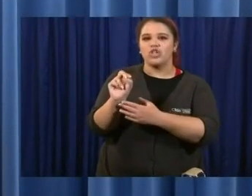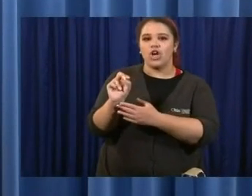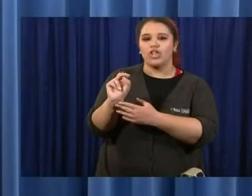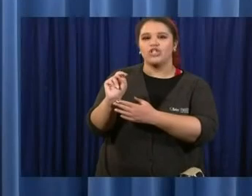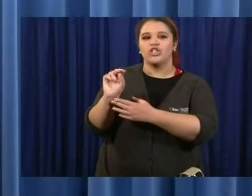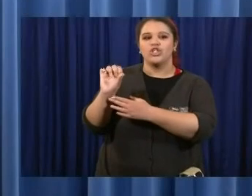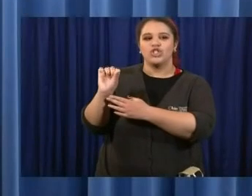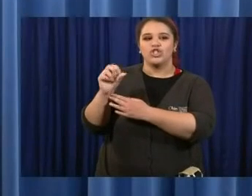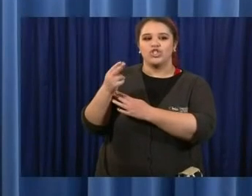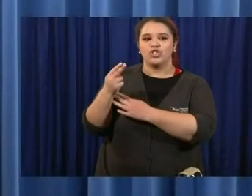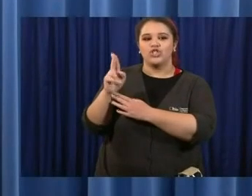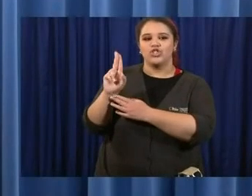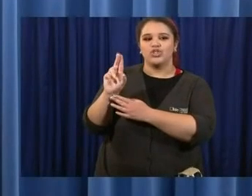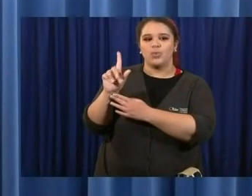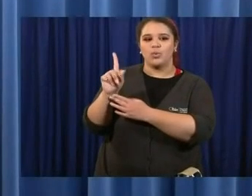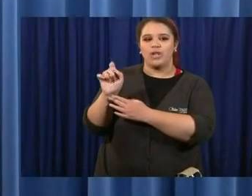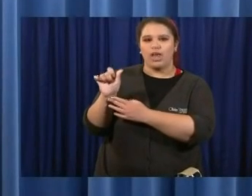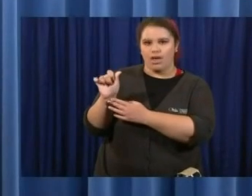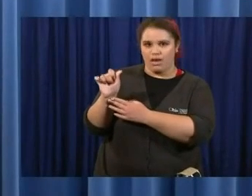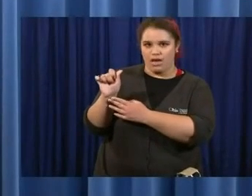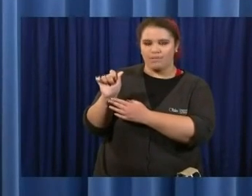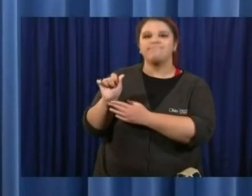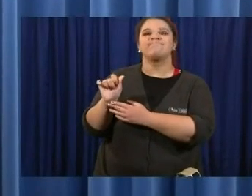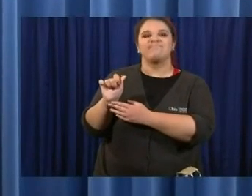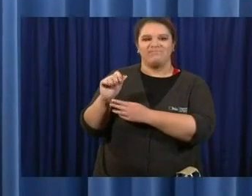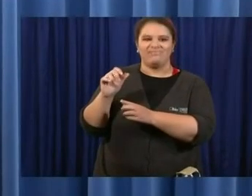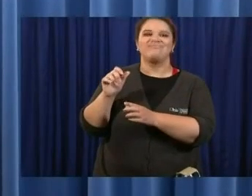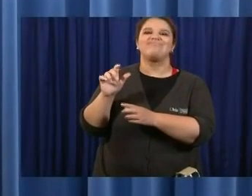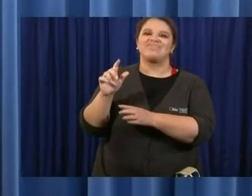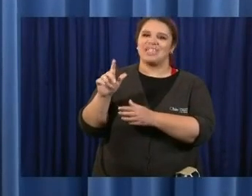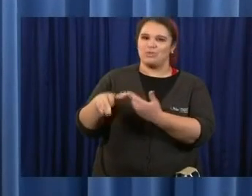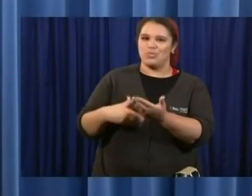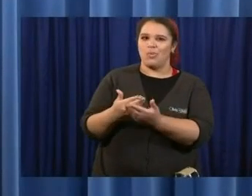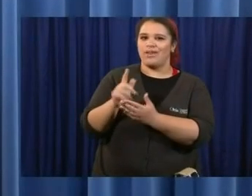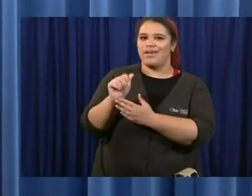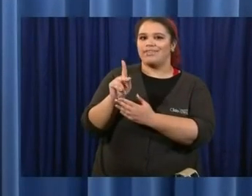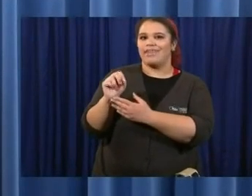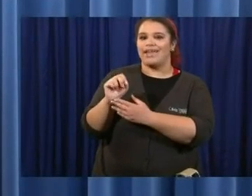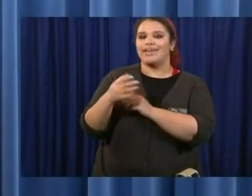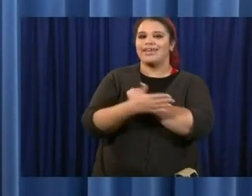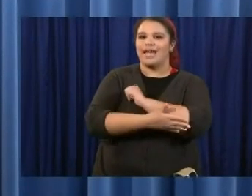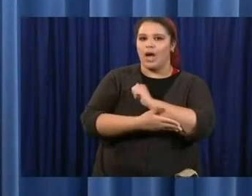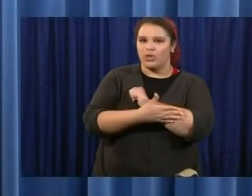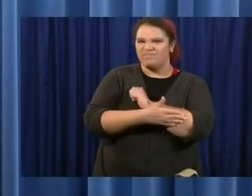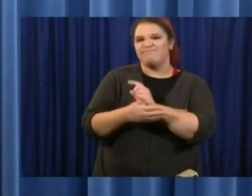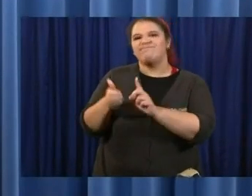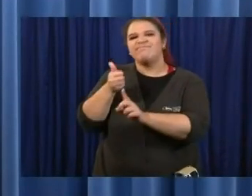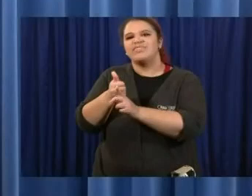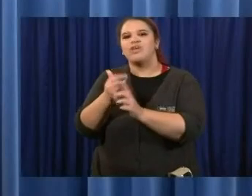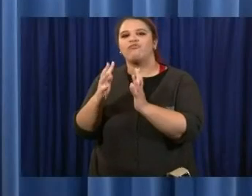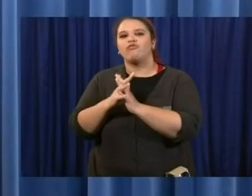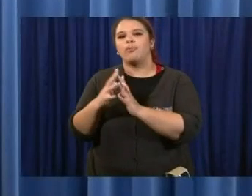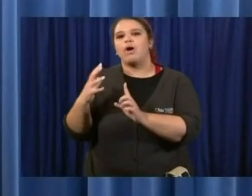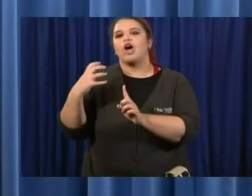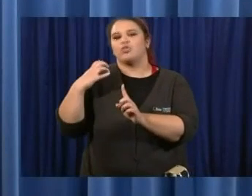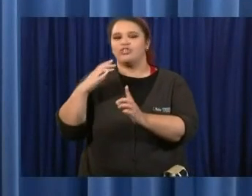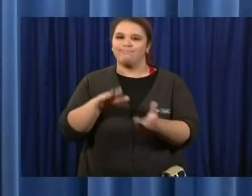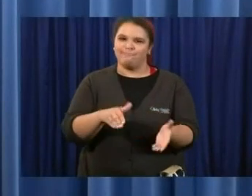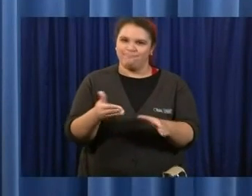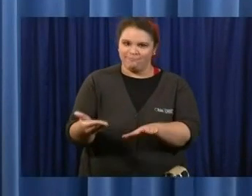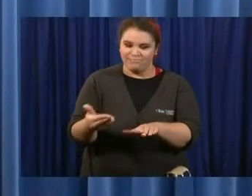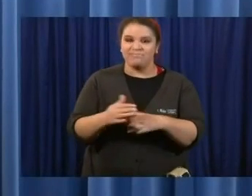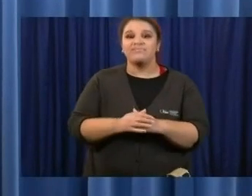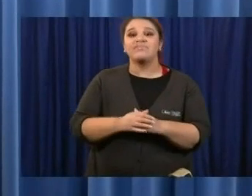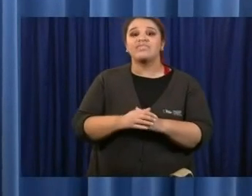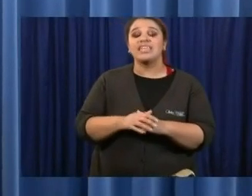graduate of John Carroll University. He served our state and country as a member of the Ohio National Guard. He played seven